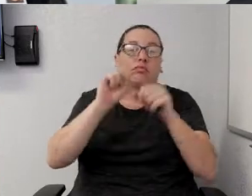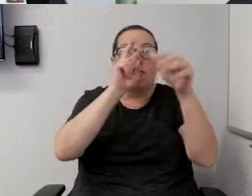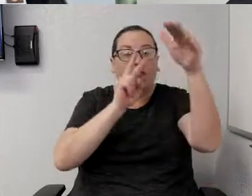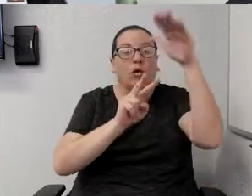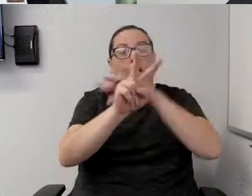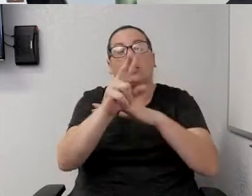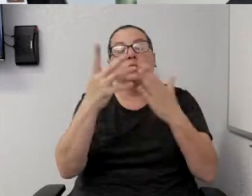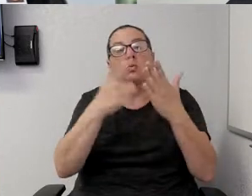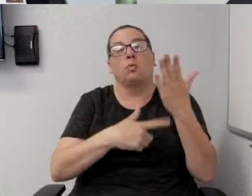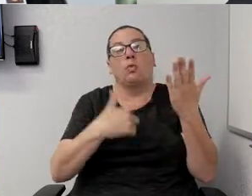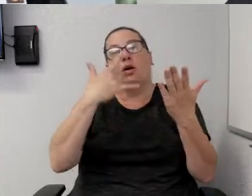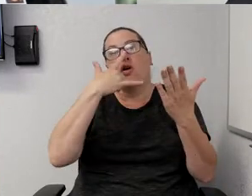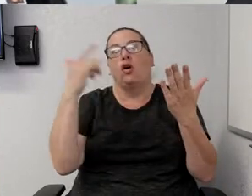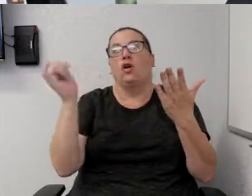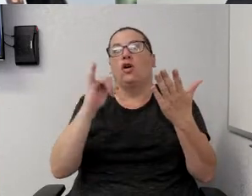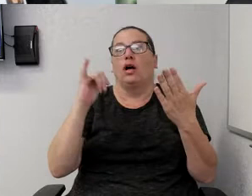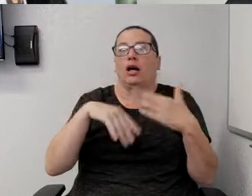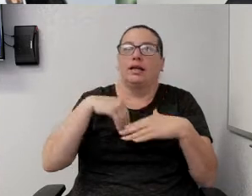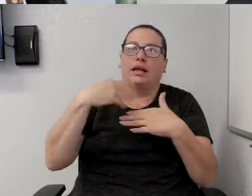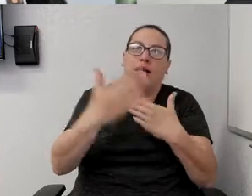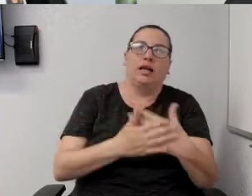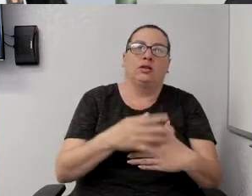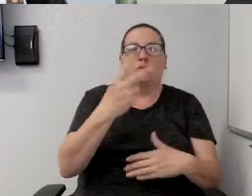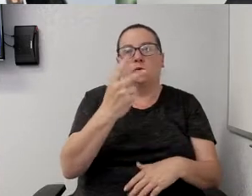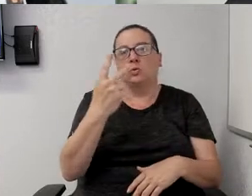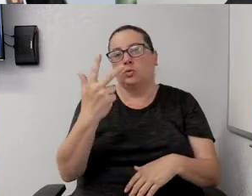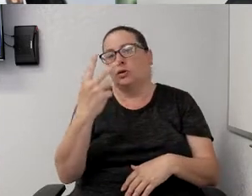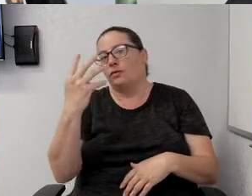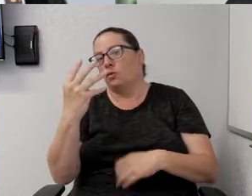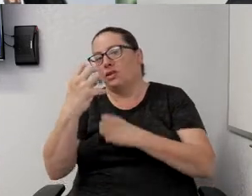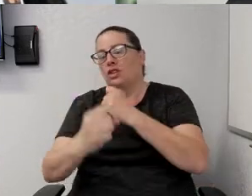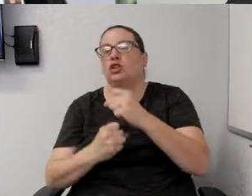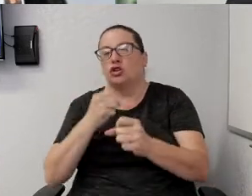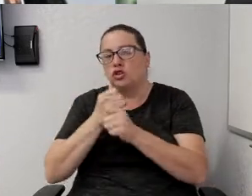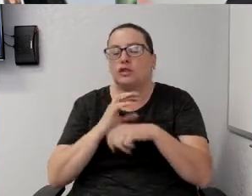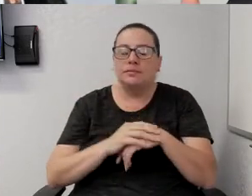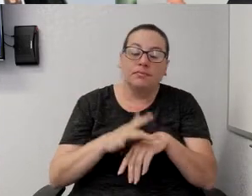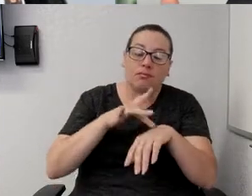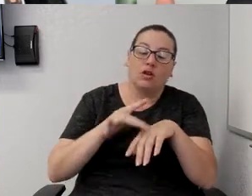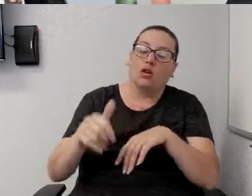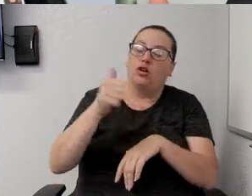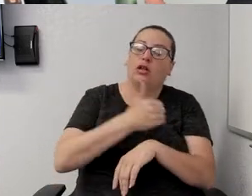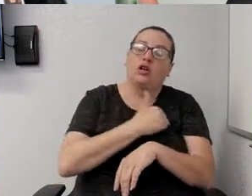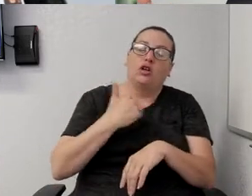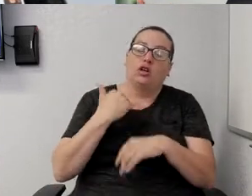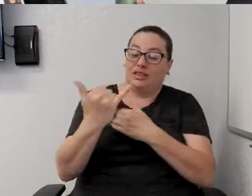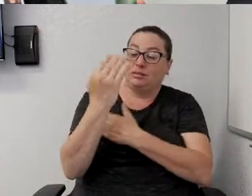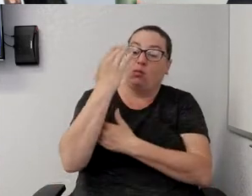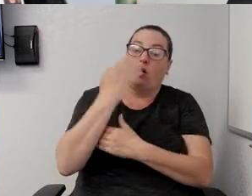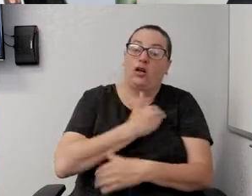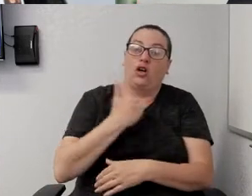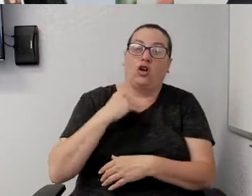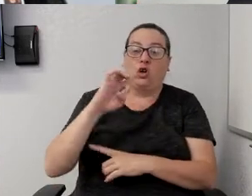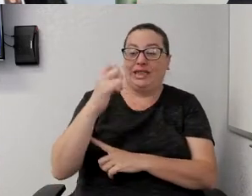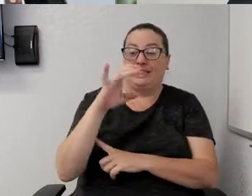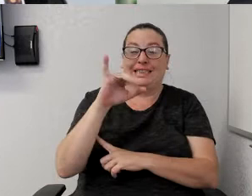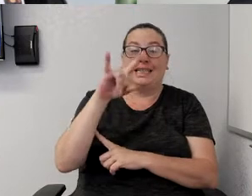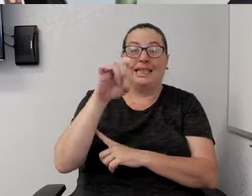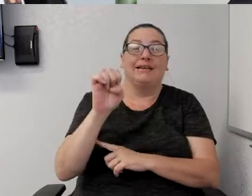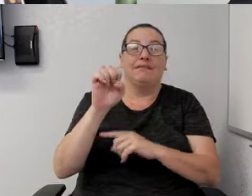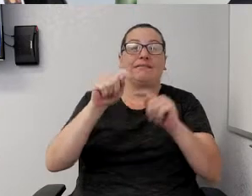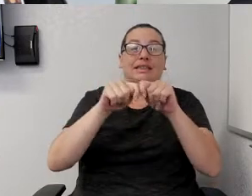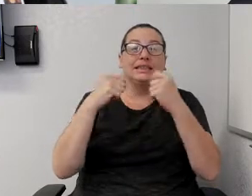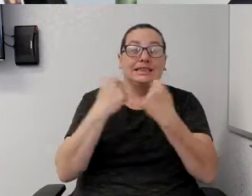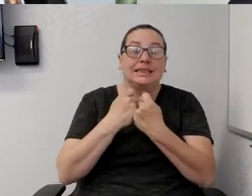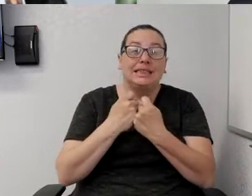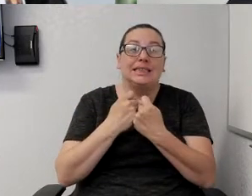like, say, over the next two, three, four years. Earlier this morning, our executive team all came together to kind of forecast what are going to be